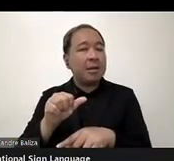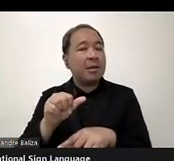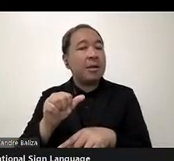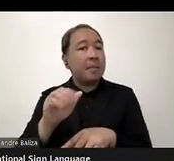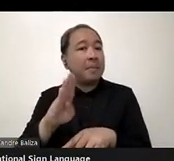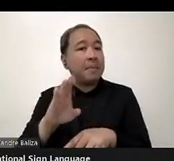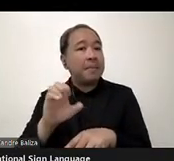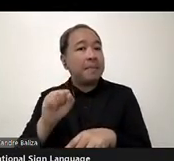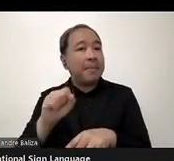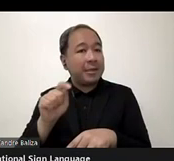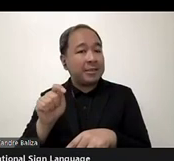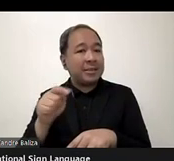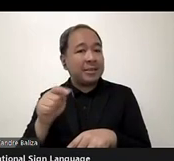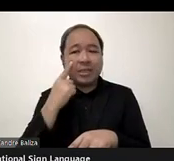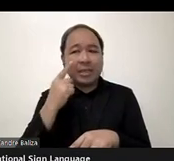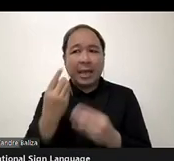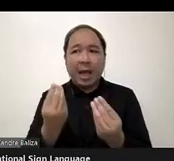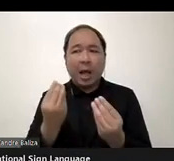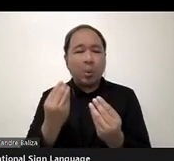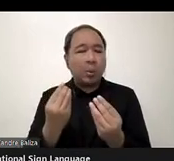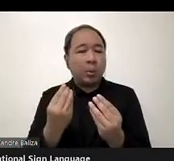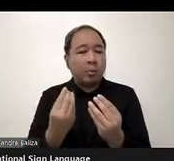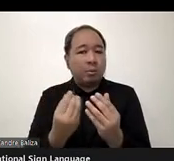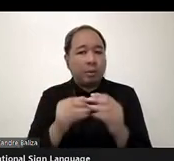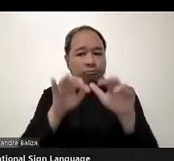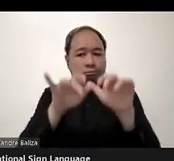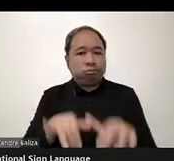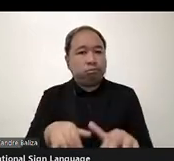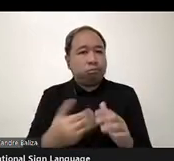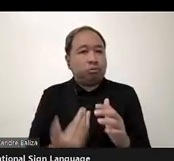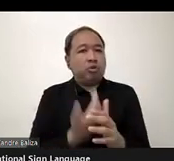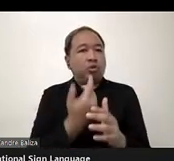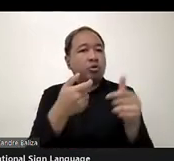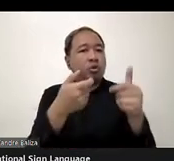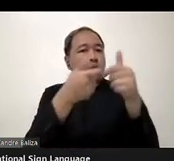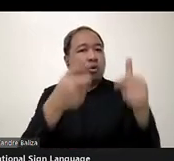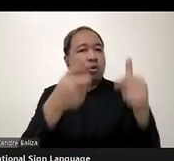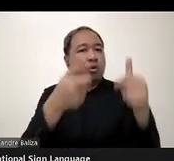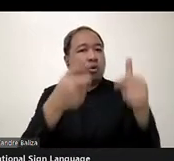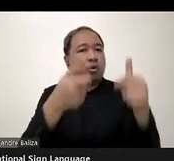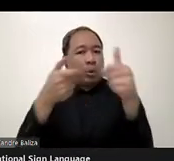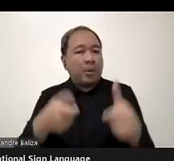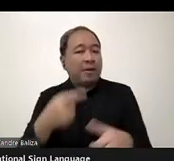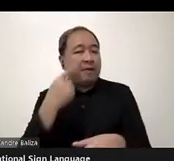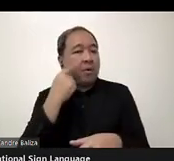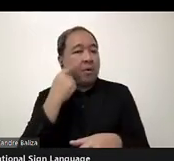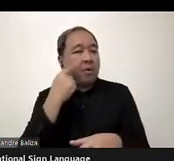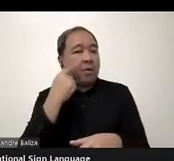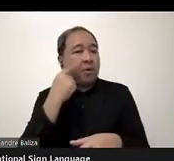the DCAD. So we looked at several different